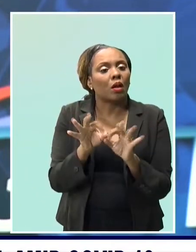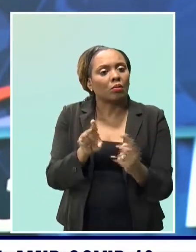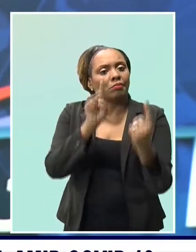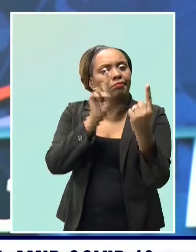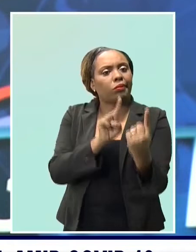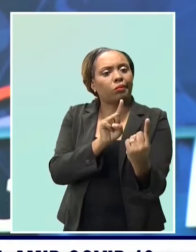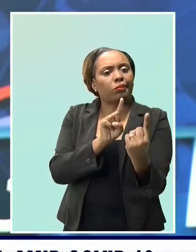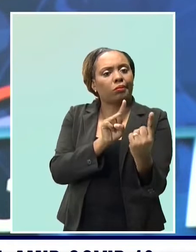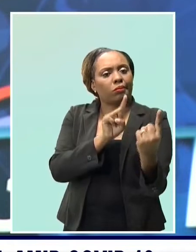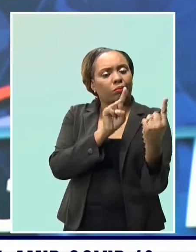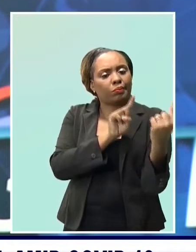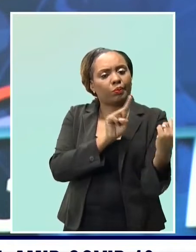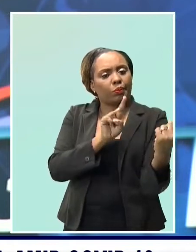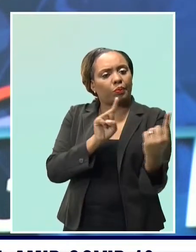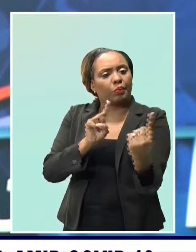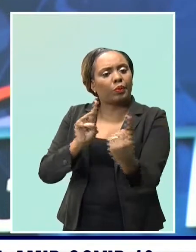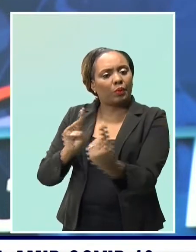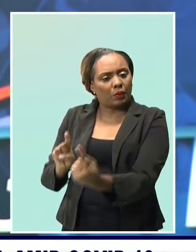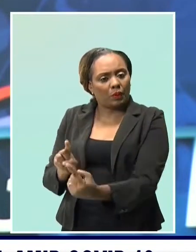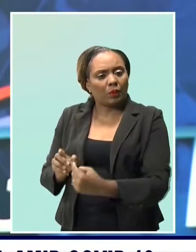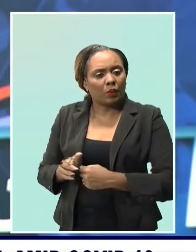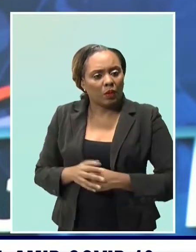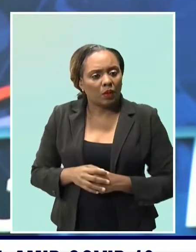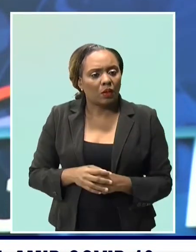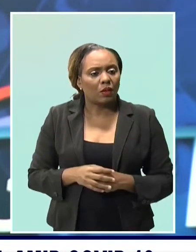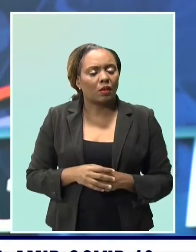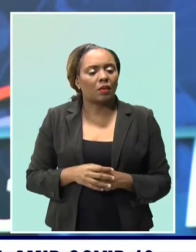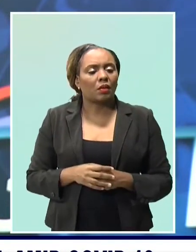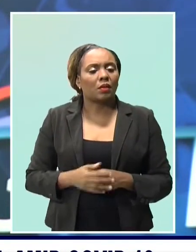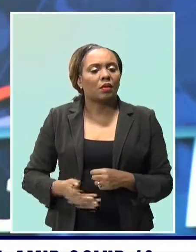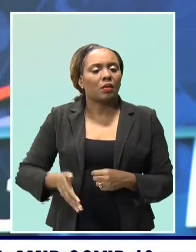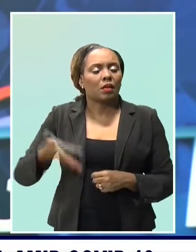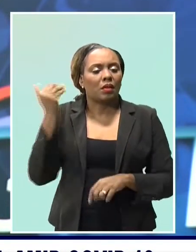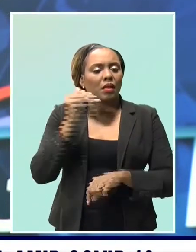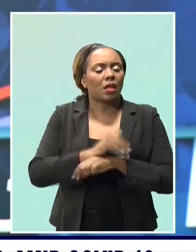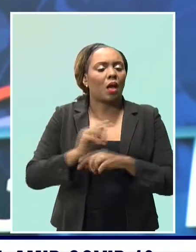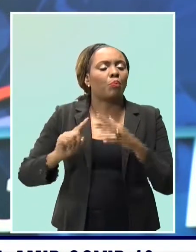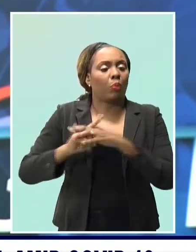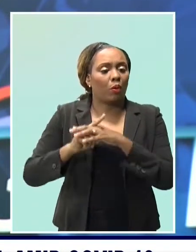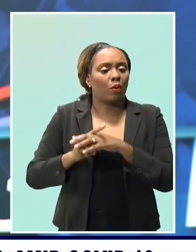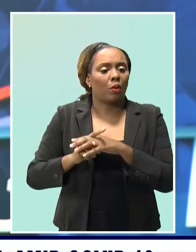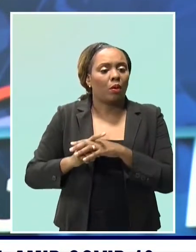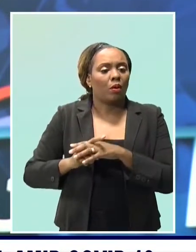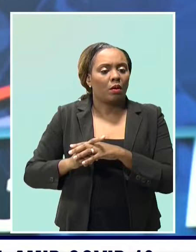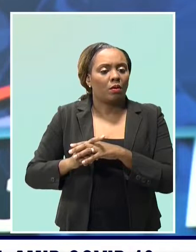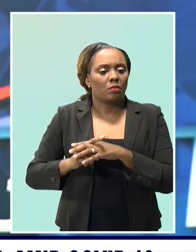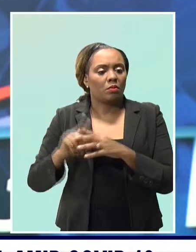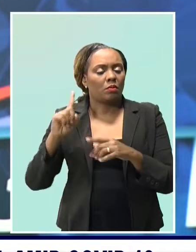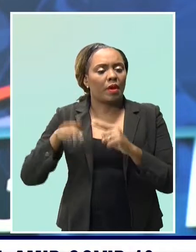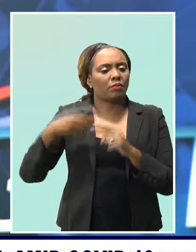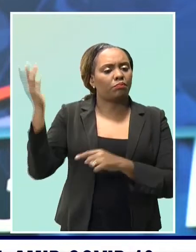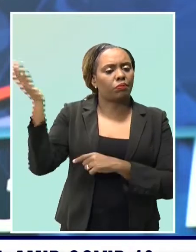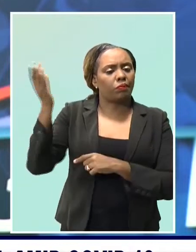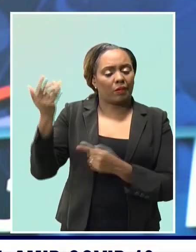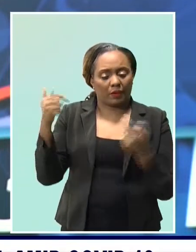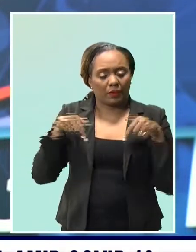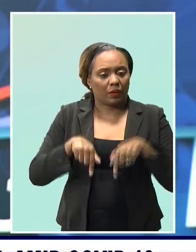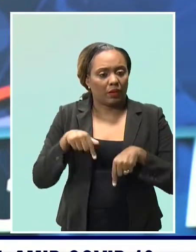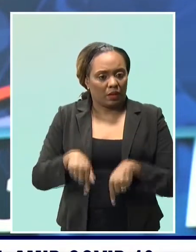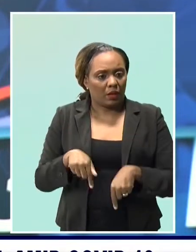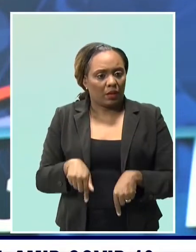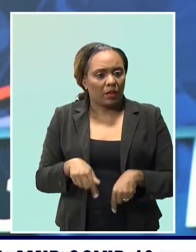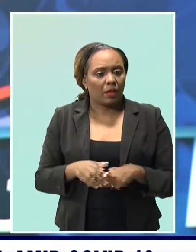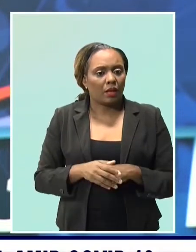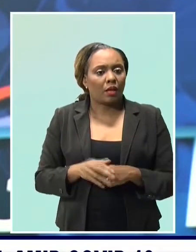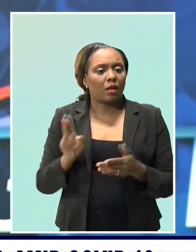particularly as it relates to the health care sector. The point was raised during last evening's broadcast of CBC-TV 8's The People's Business